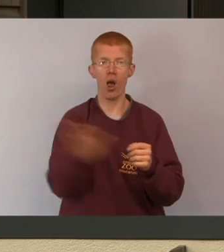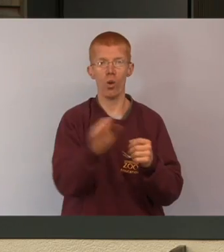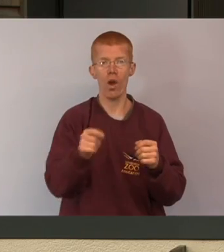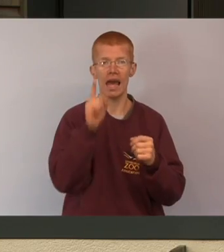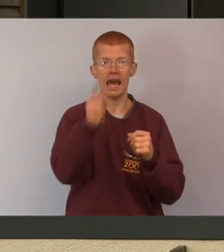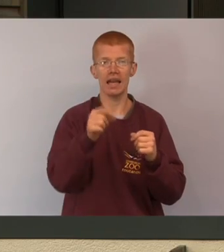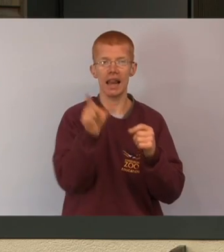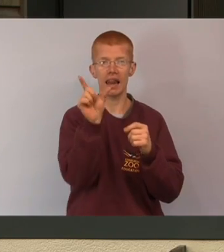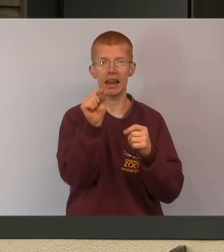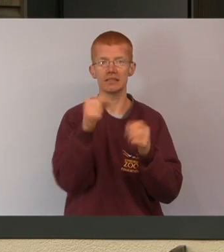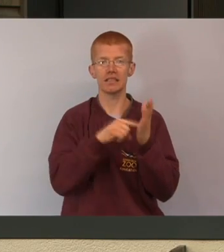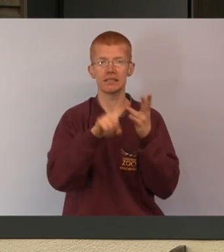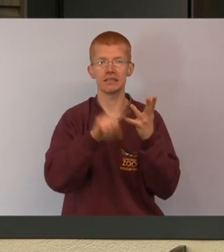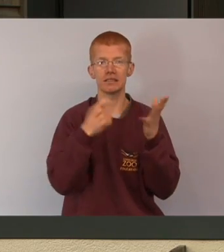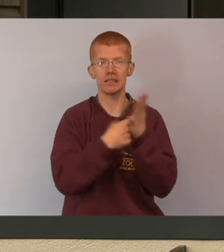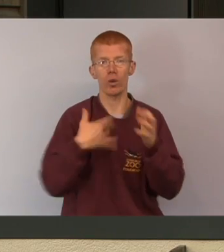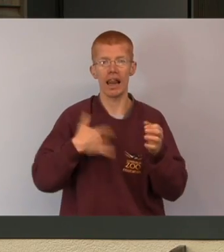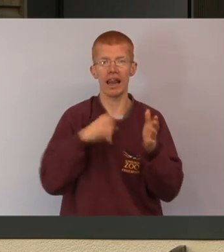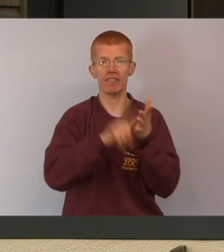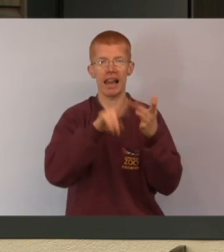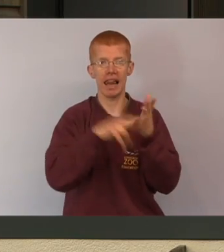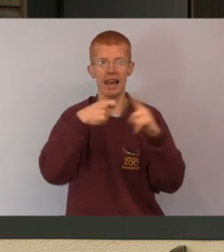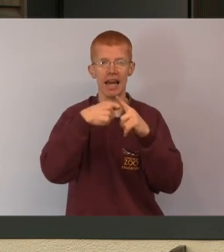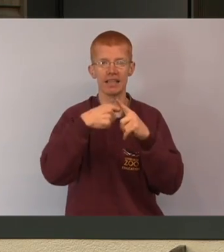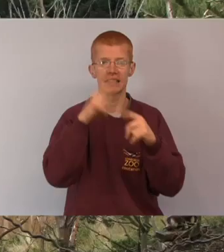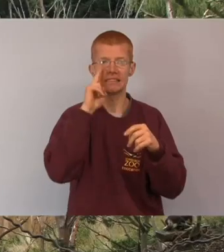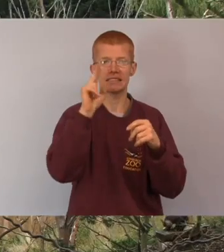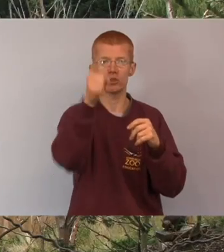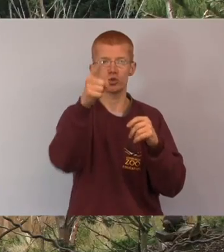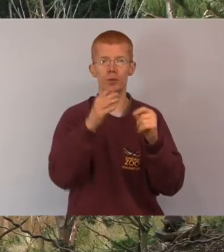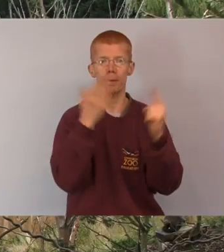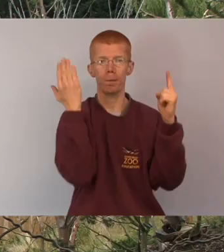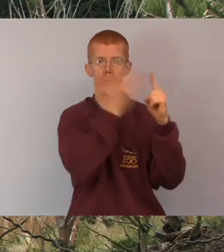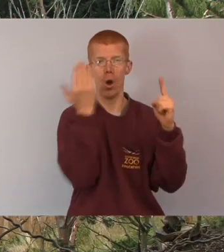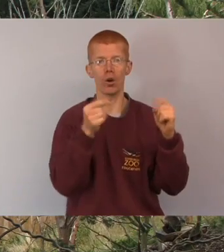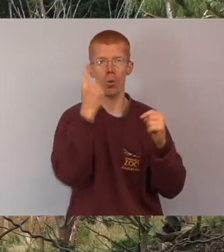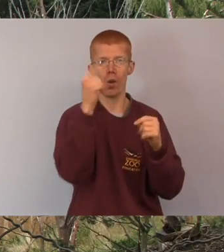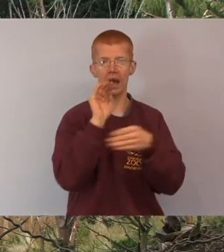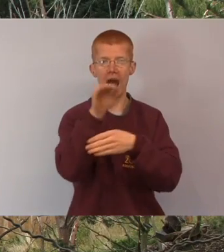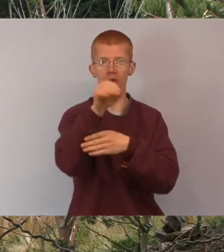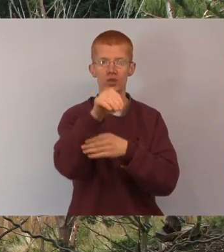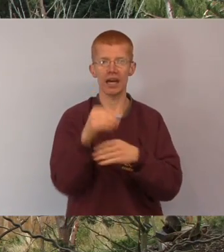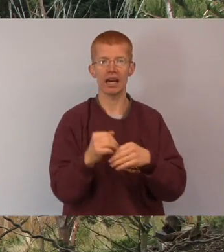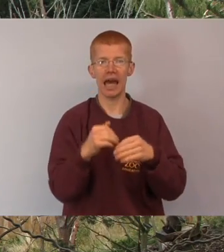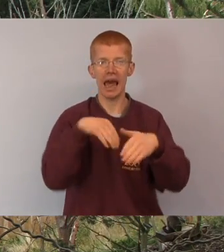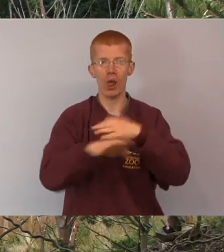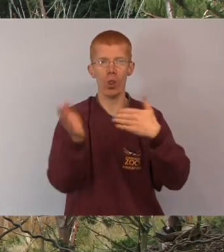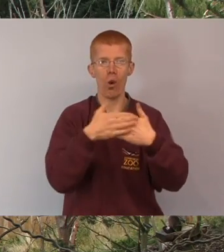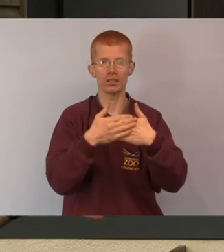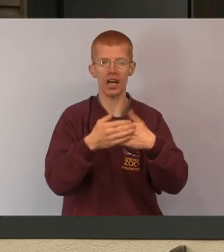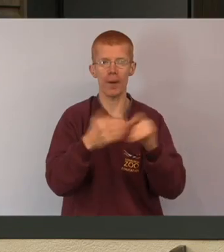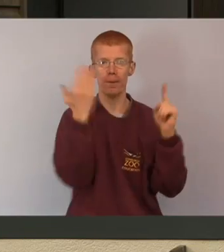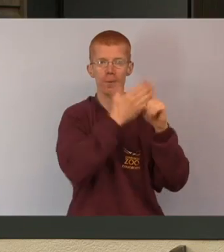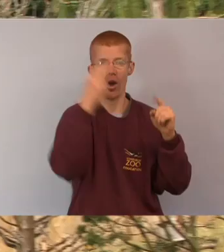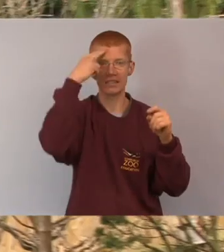Hello, welcome to this little tour of Living Links. What you see here is one of our outside enclosures, the east enclosure,